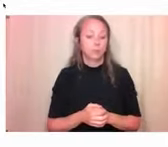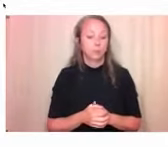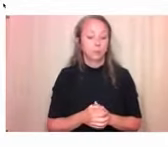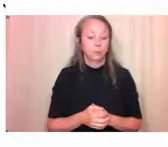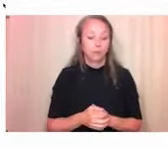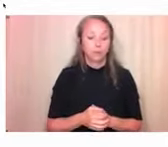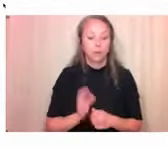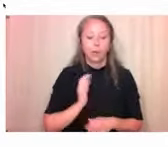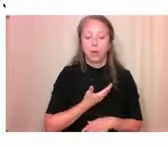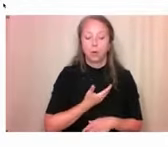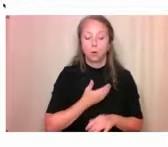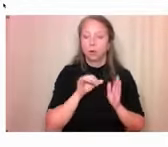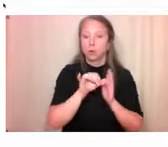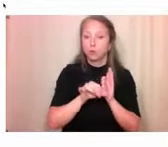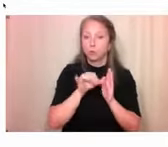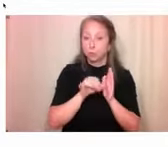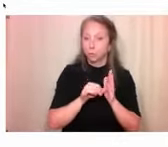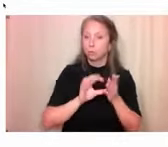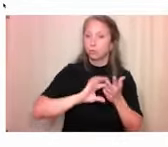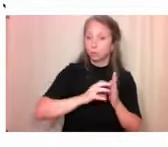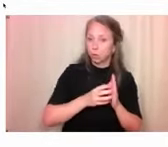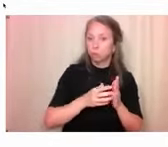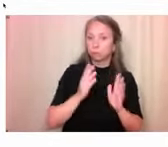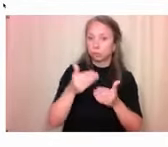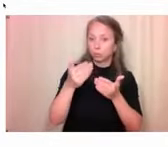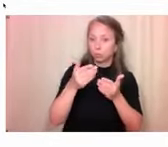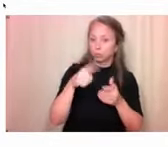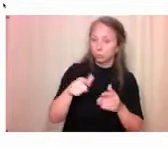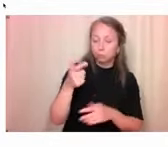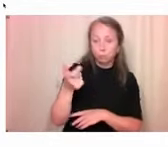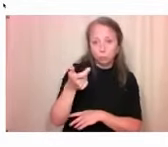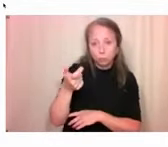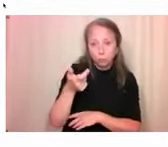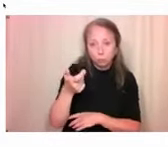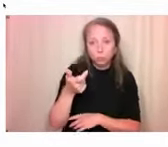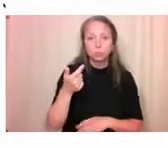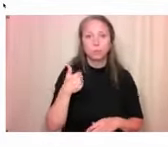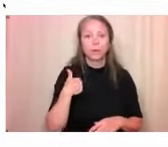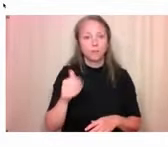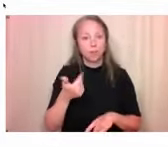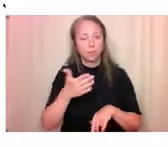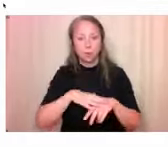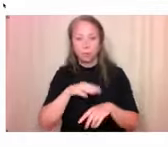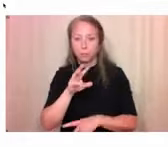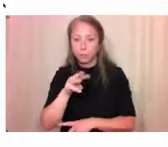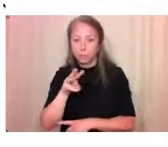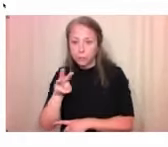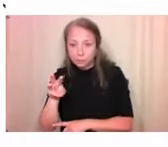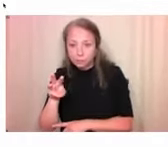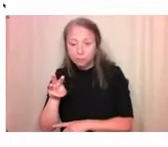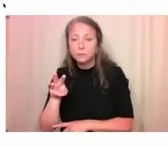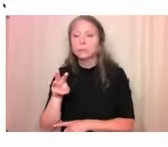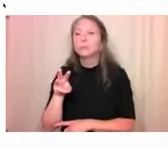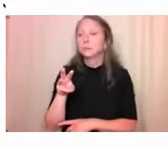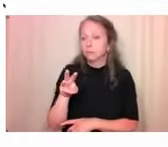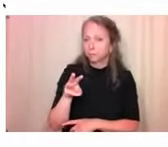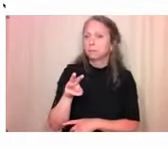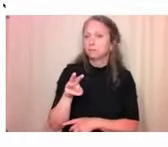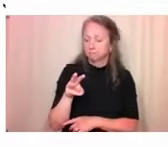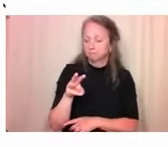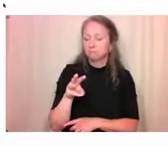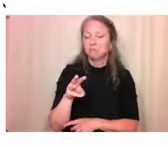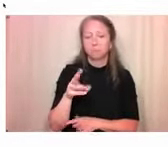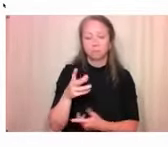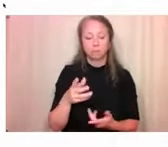or view these videos through our website on peachresearch.ca. We've received really great feedback on this lecture